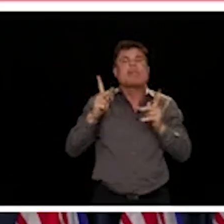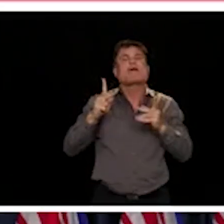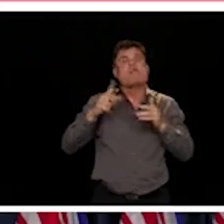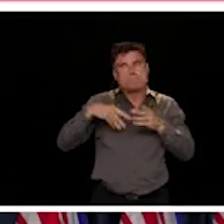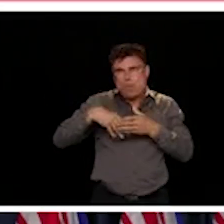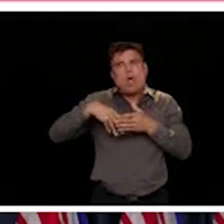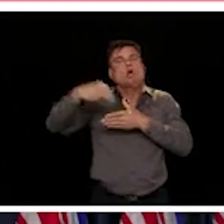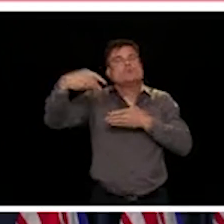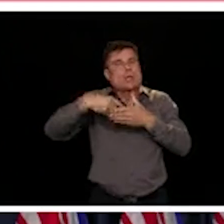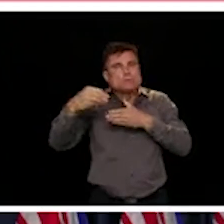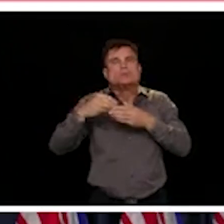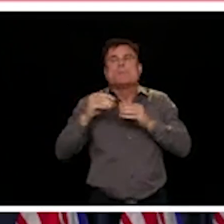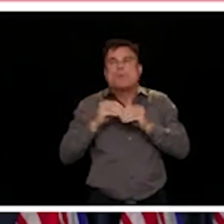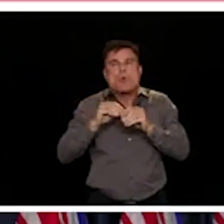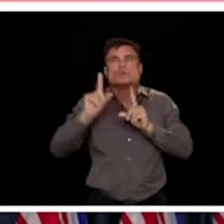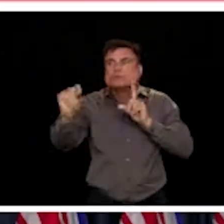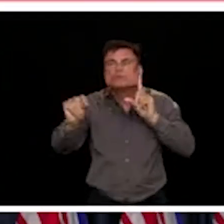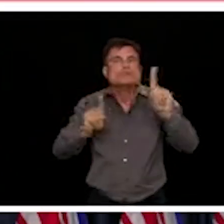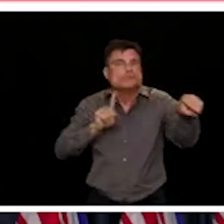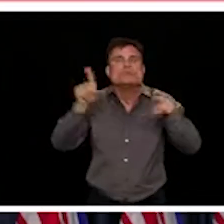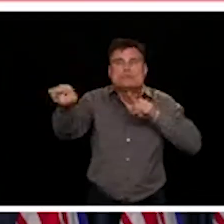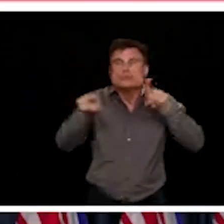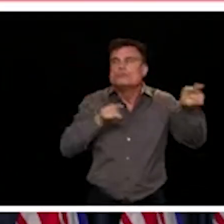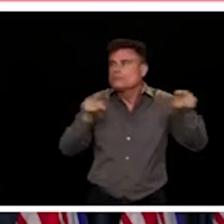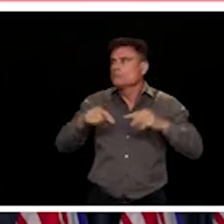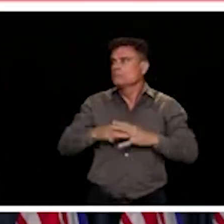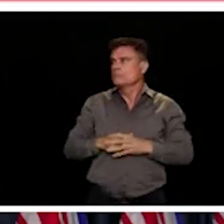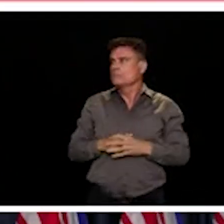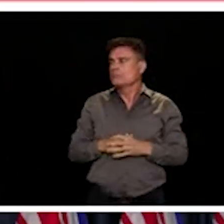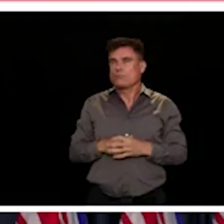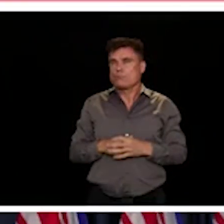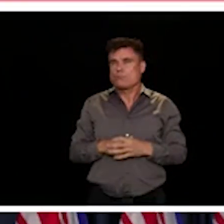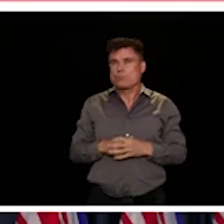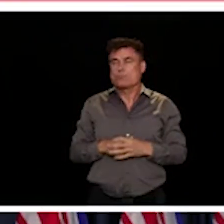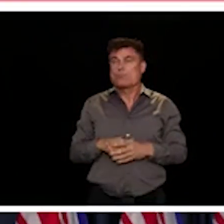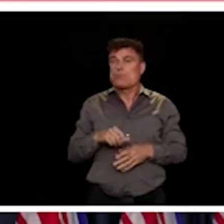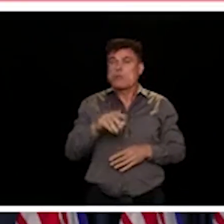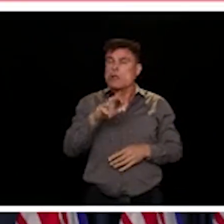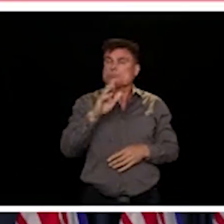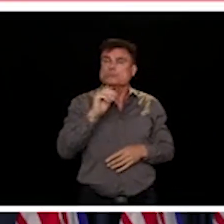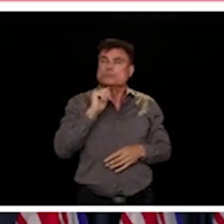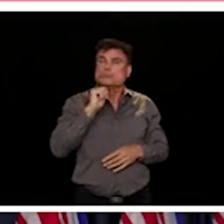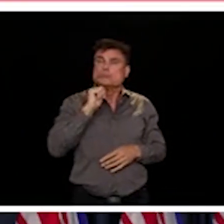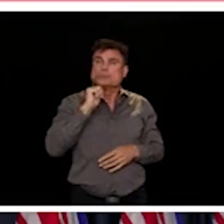remain lower than the seasonal norms based on data from previous years.